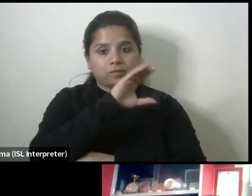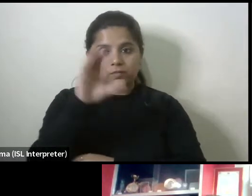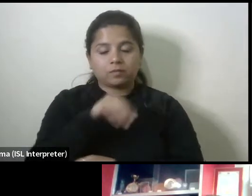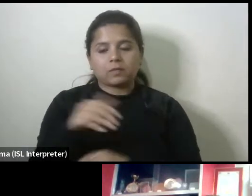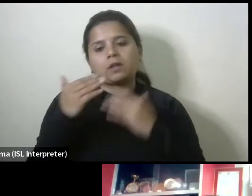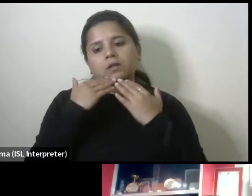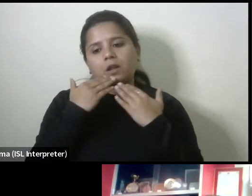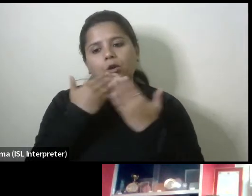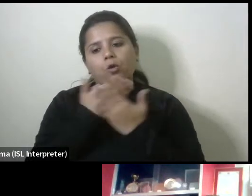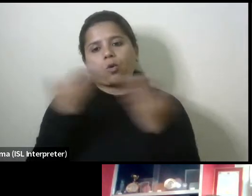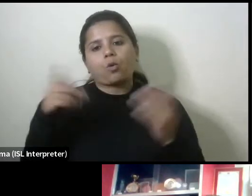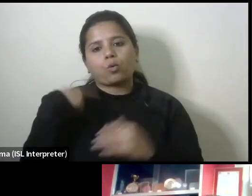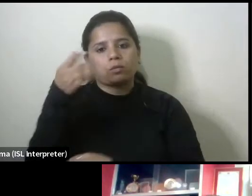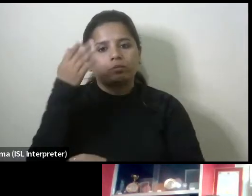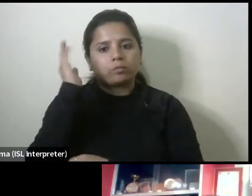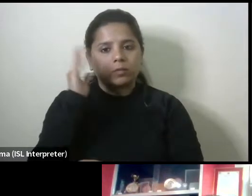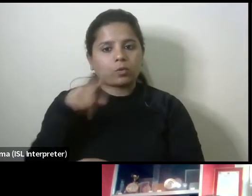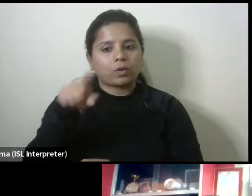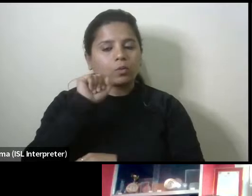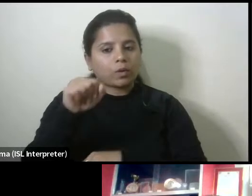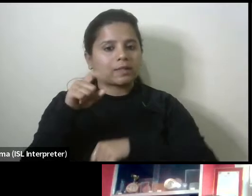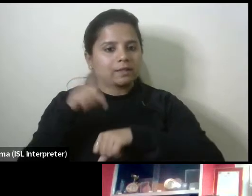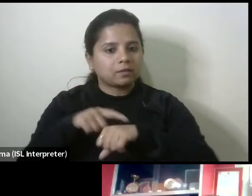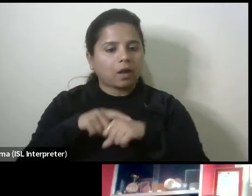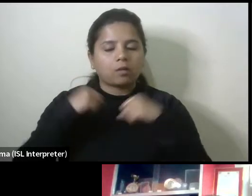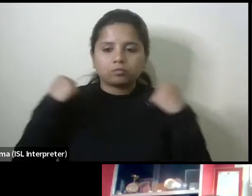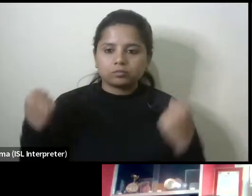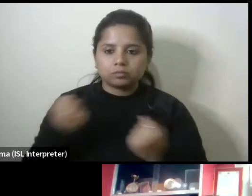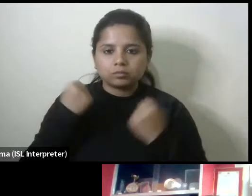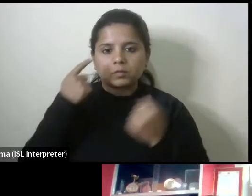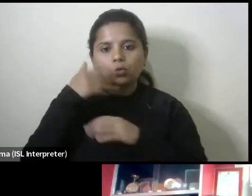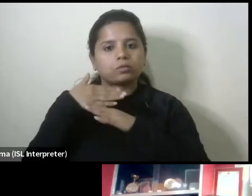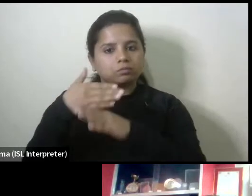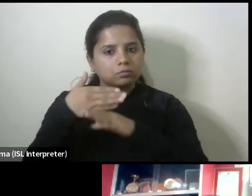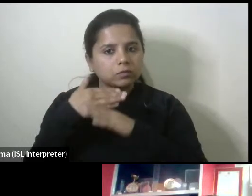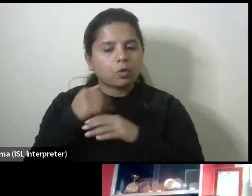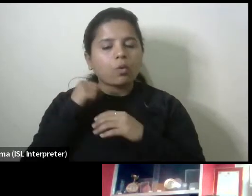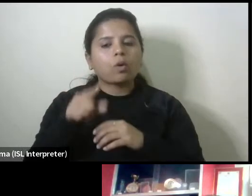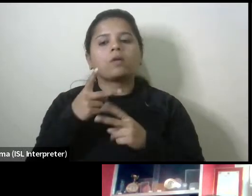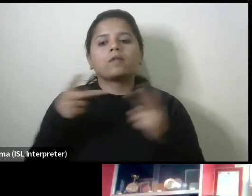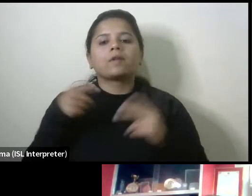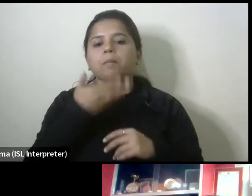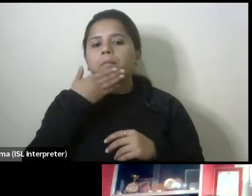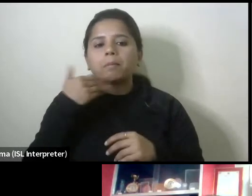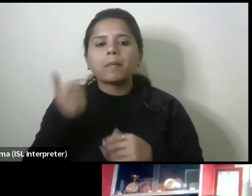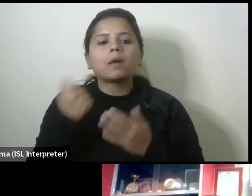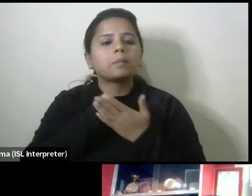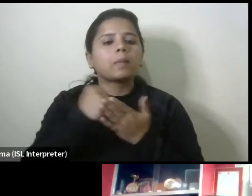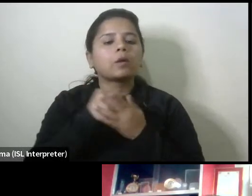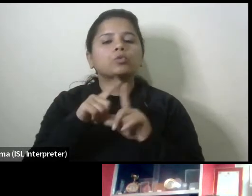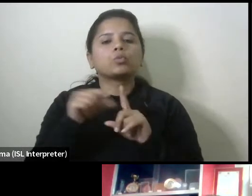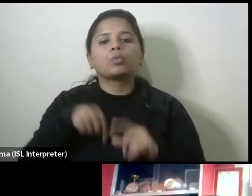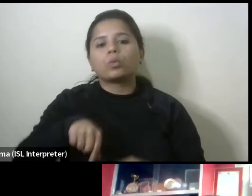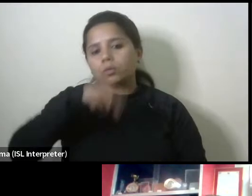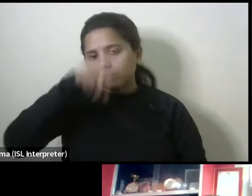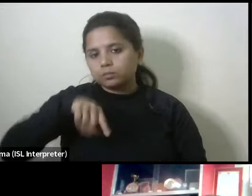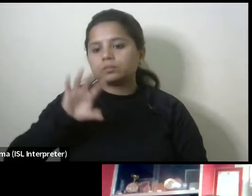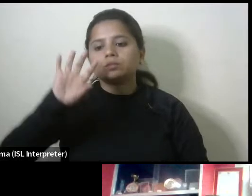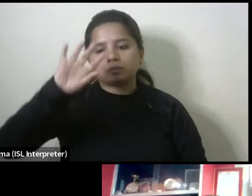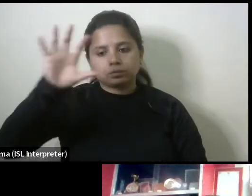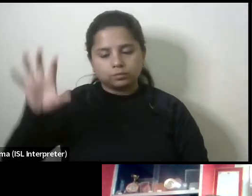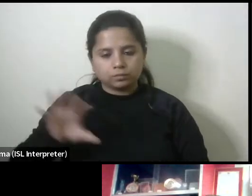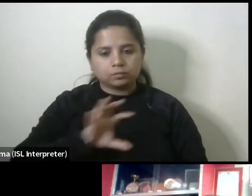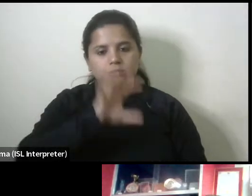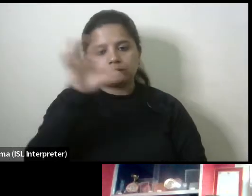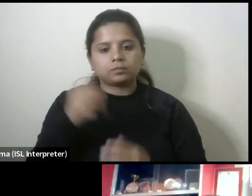you to all the presenters for taking time and effort um in sharing uh the best practice is happening across the country uh today with us